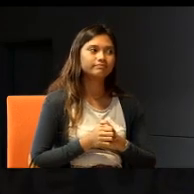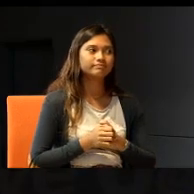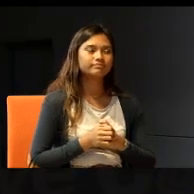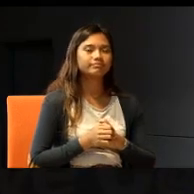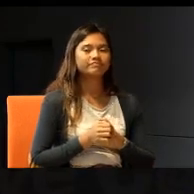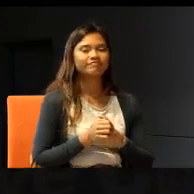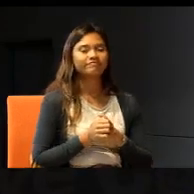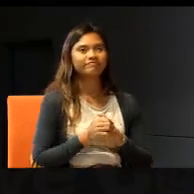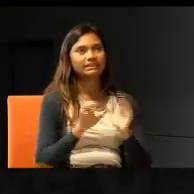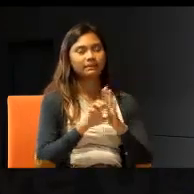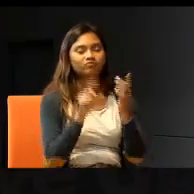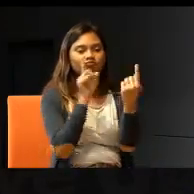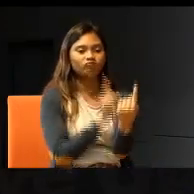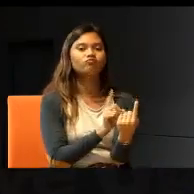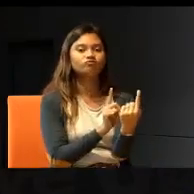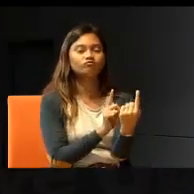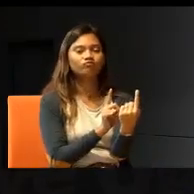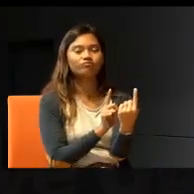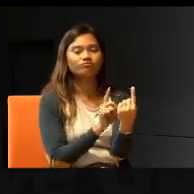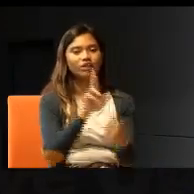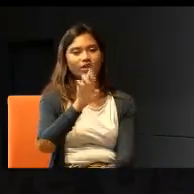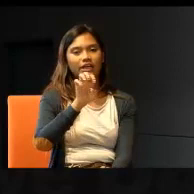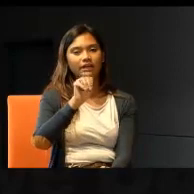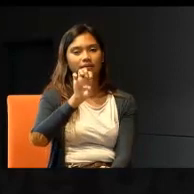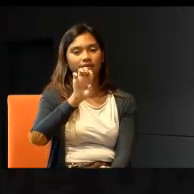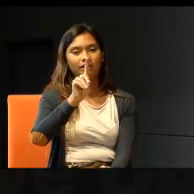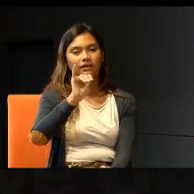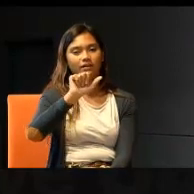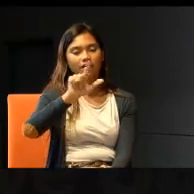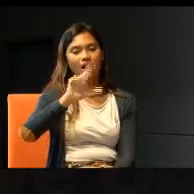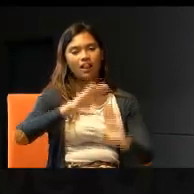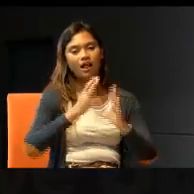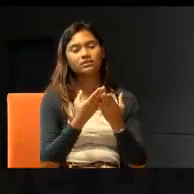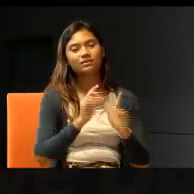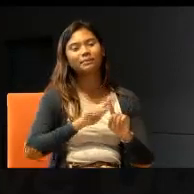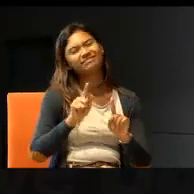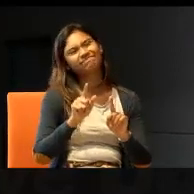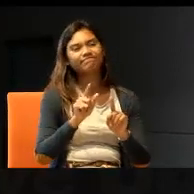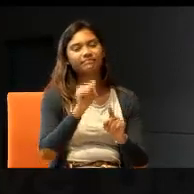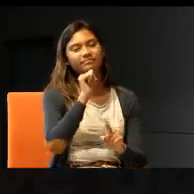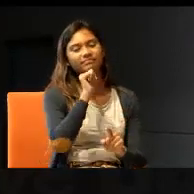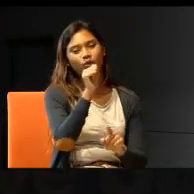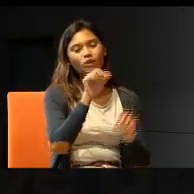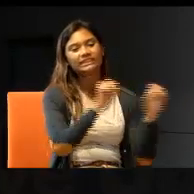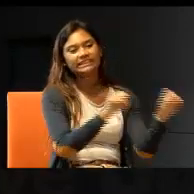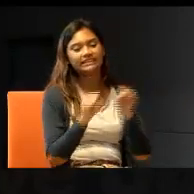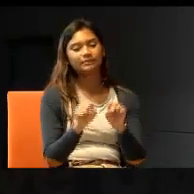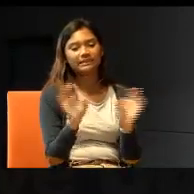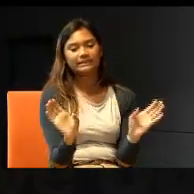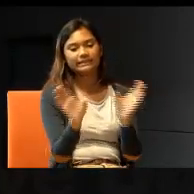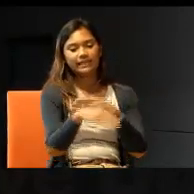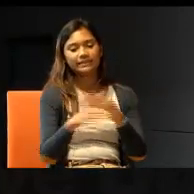one-to-one, remedial classes, things like that. But, it's very, ad hoc, case by case.